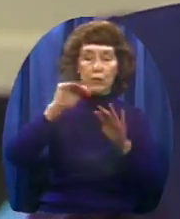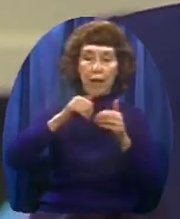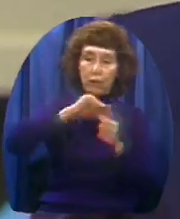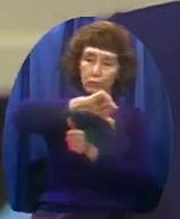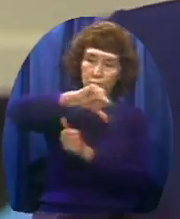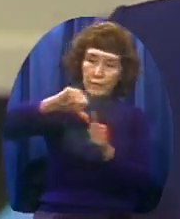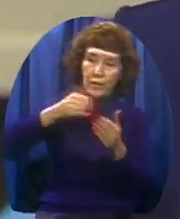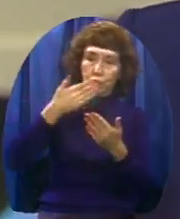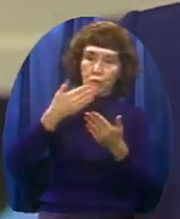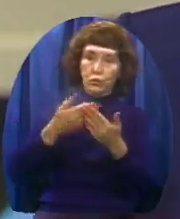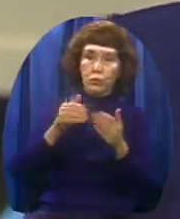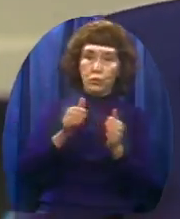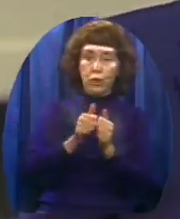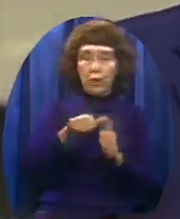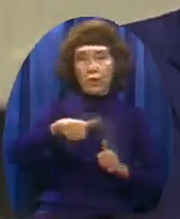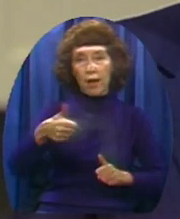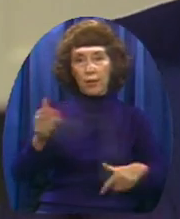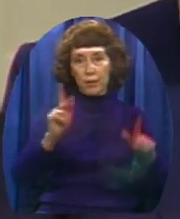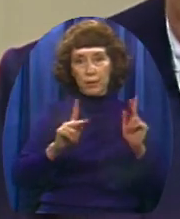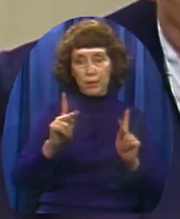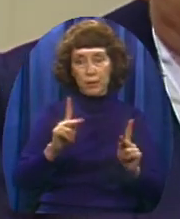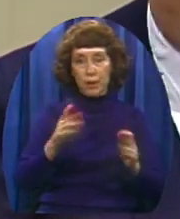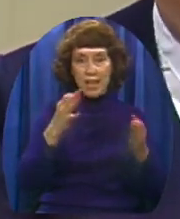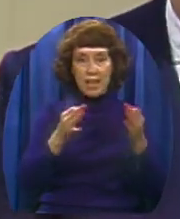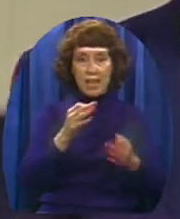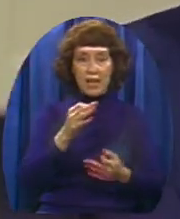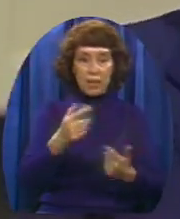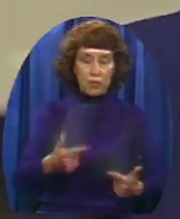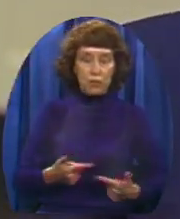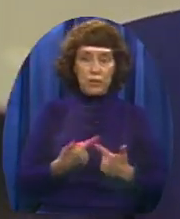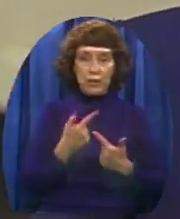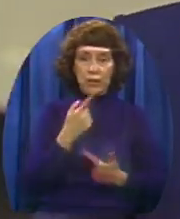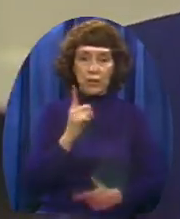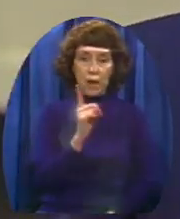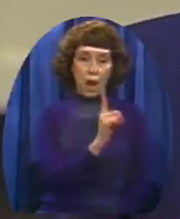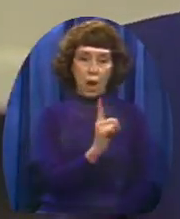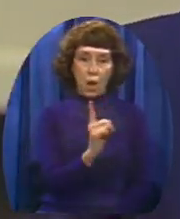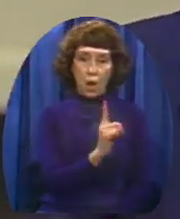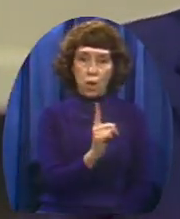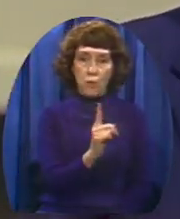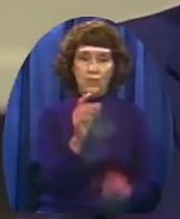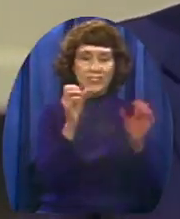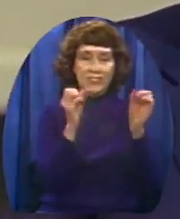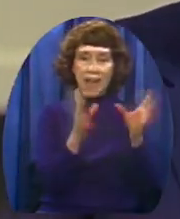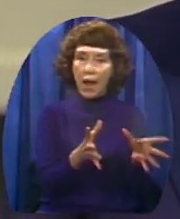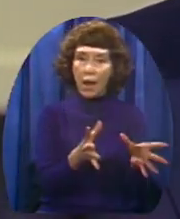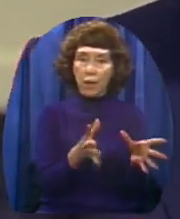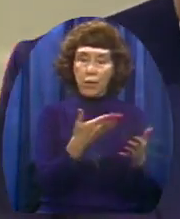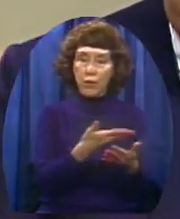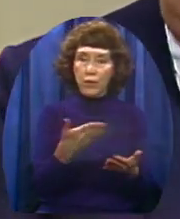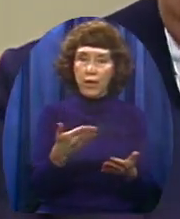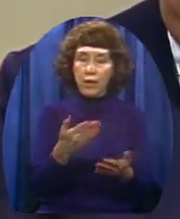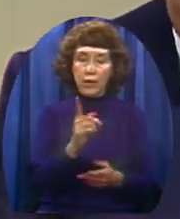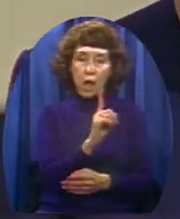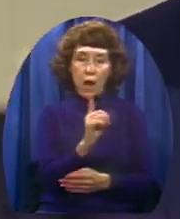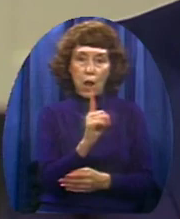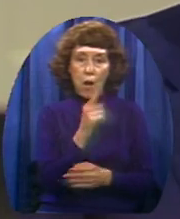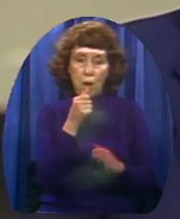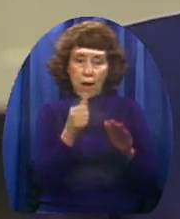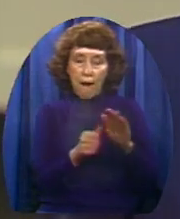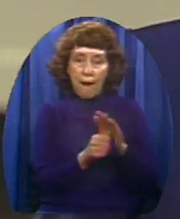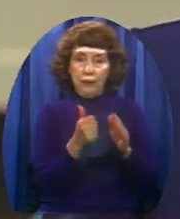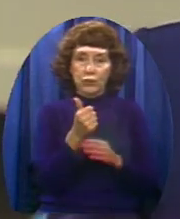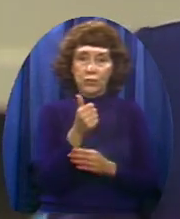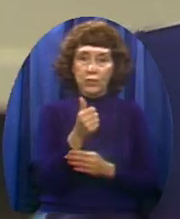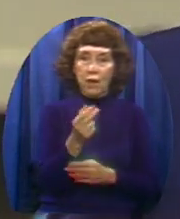with people Being a hermit, a recluse Is a terrible thing I can imagine that Howard Hughes